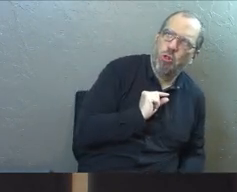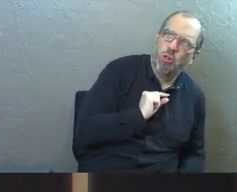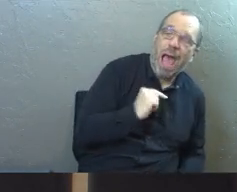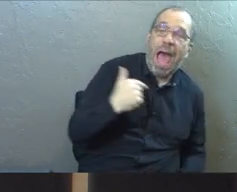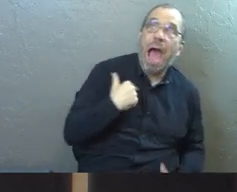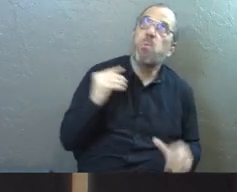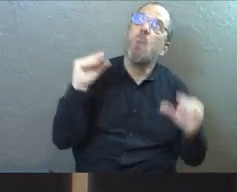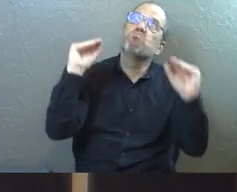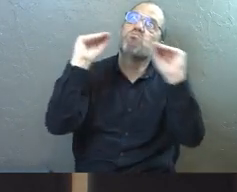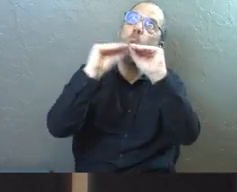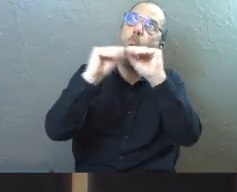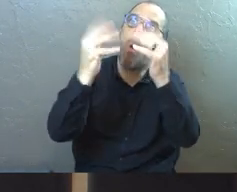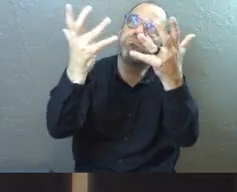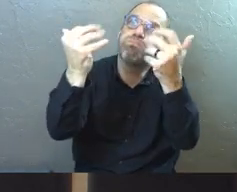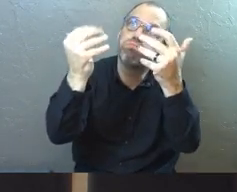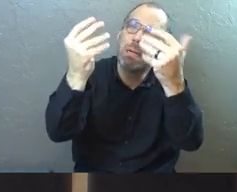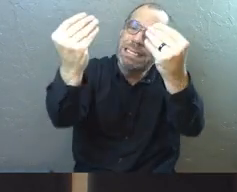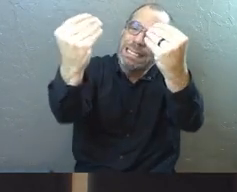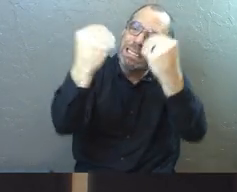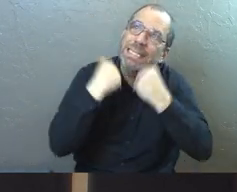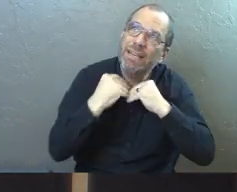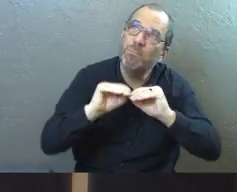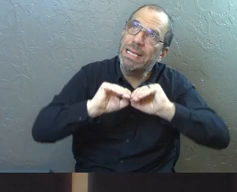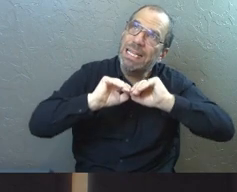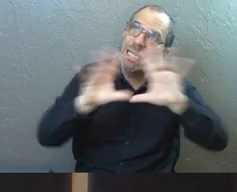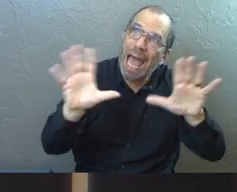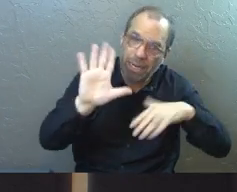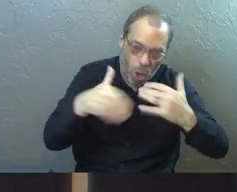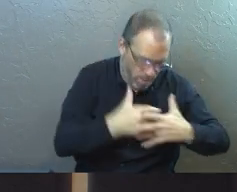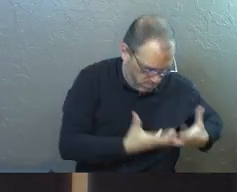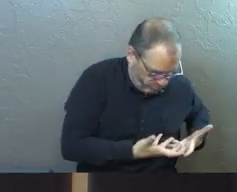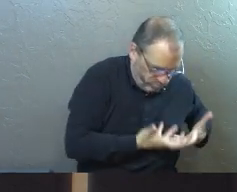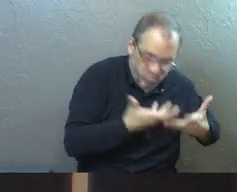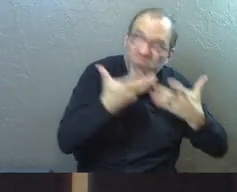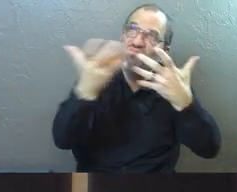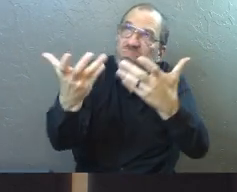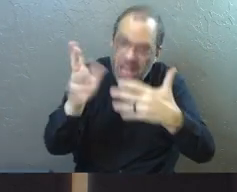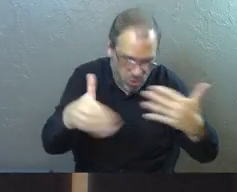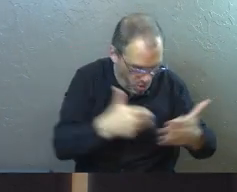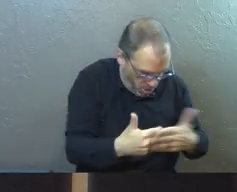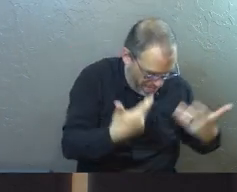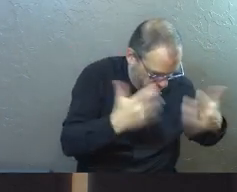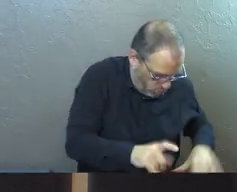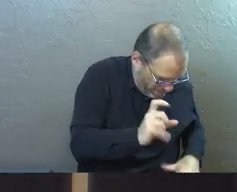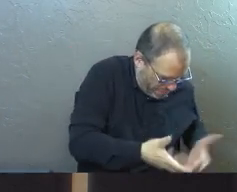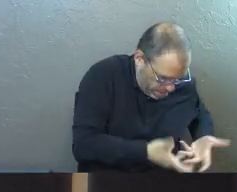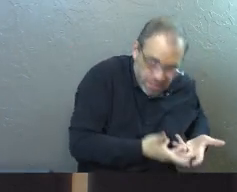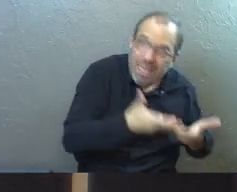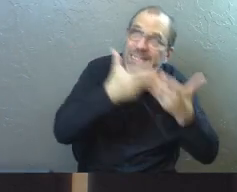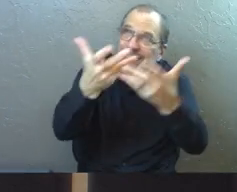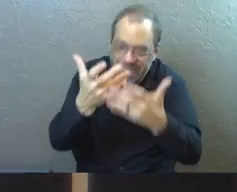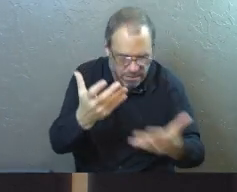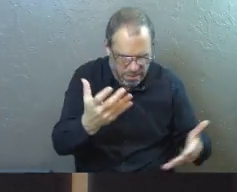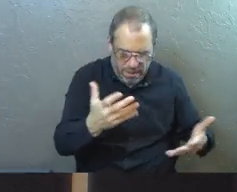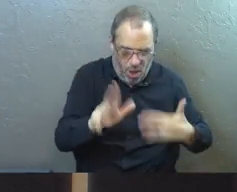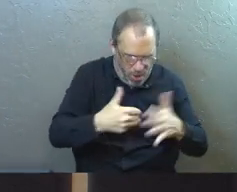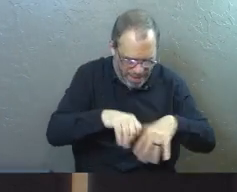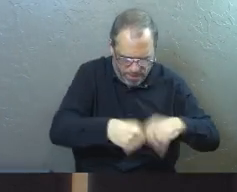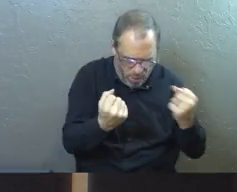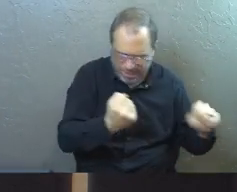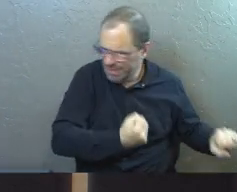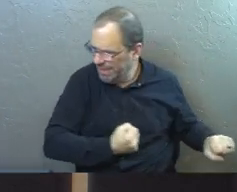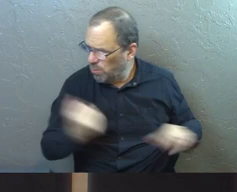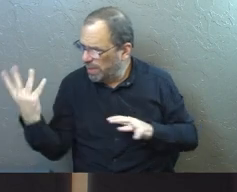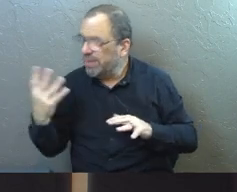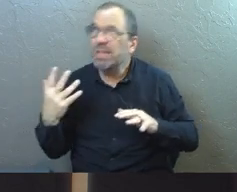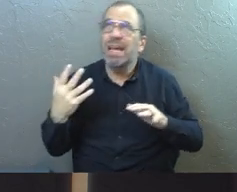I want more of you. so bring your light and I'm going to give you all my stuff. And I want you to take away what I don't need. I want you to get rid of the brokenness